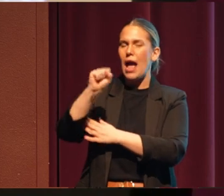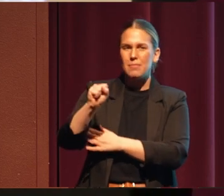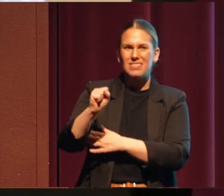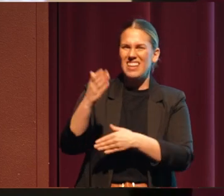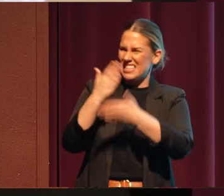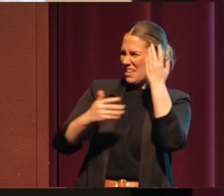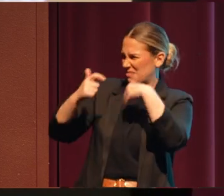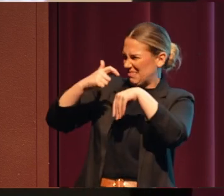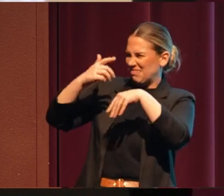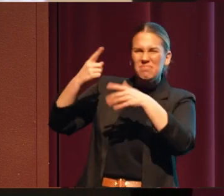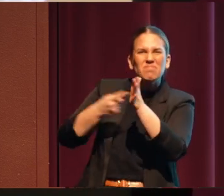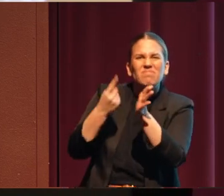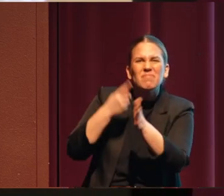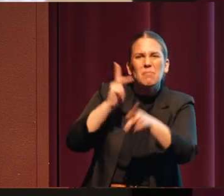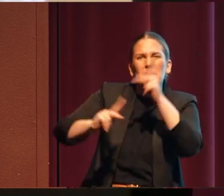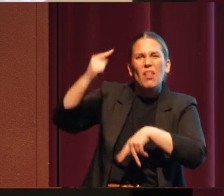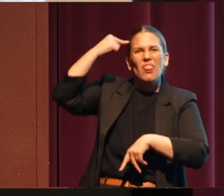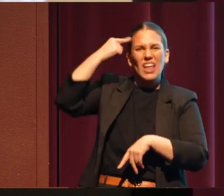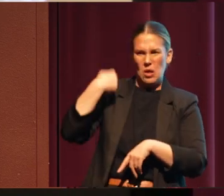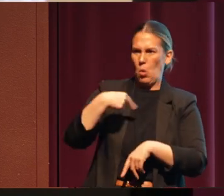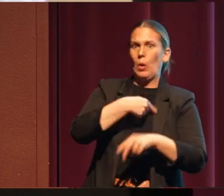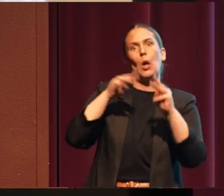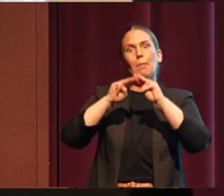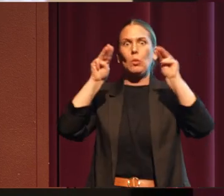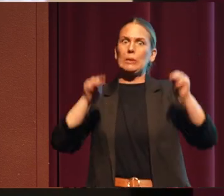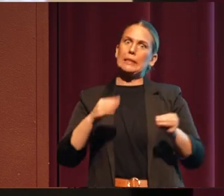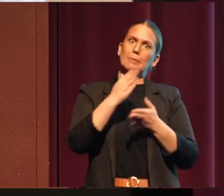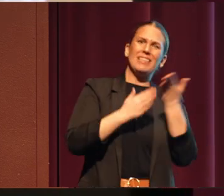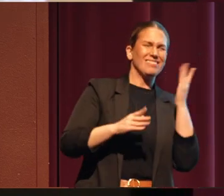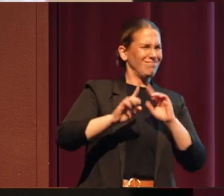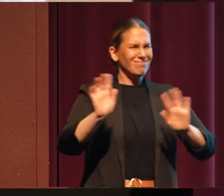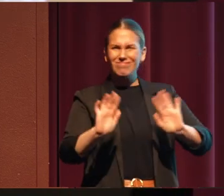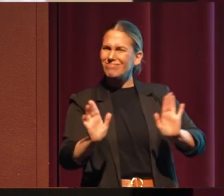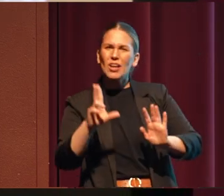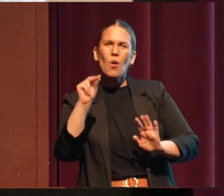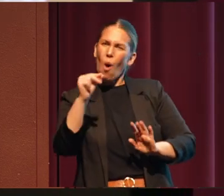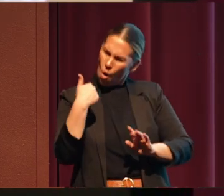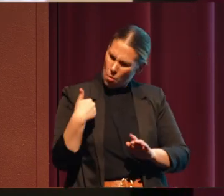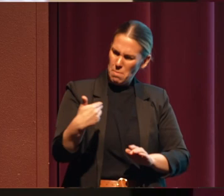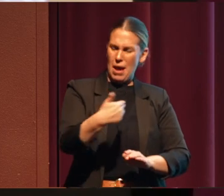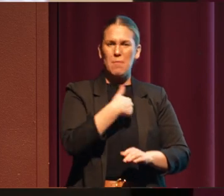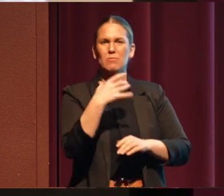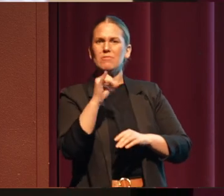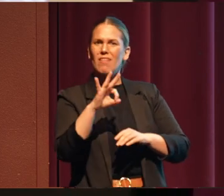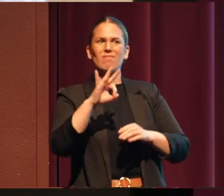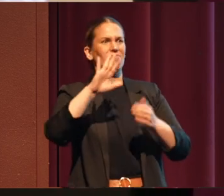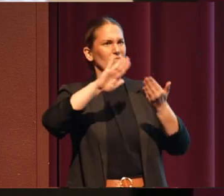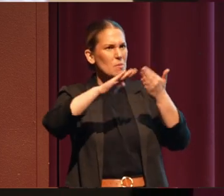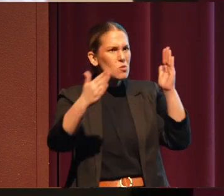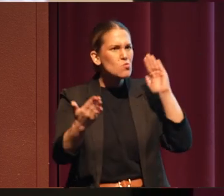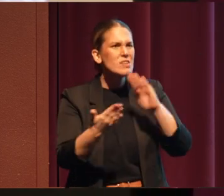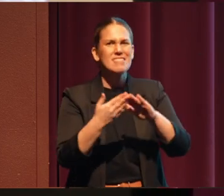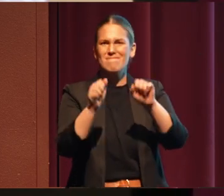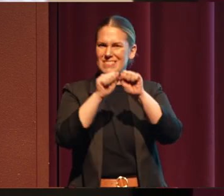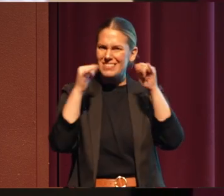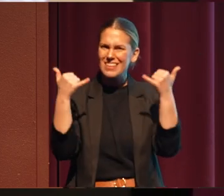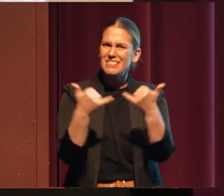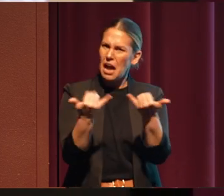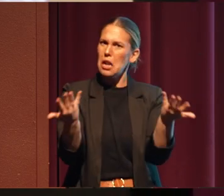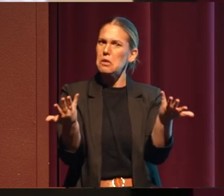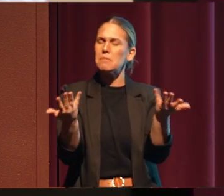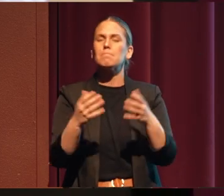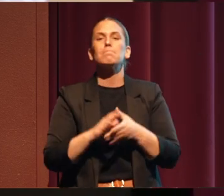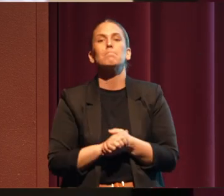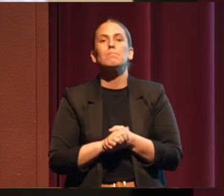we're not. We are modern members of your community and of the society. And so by the end, I want you to know that